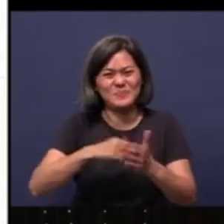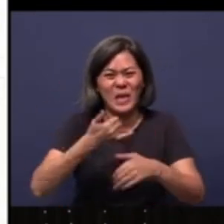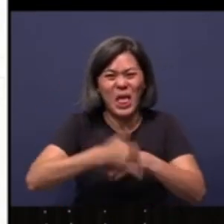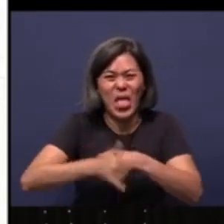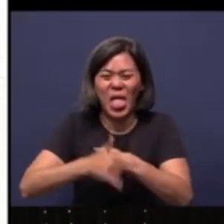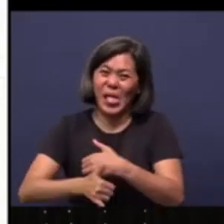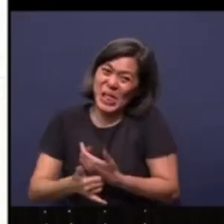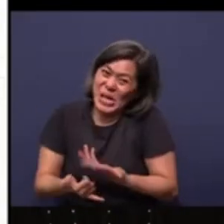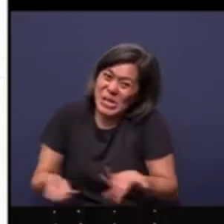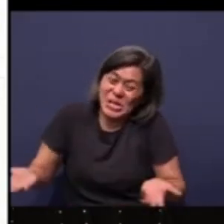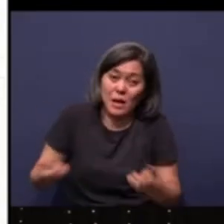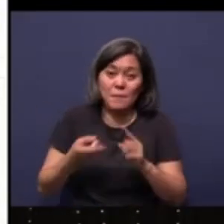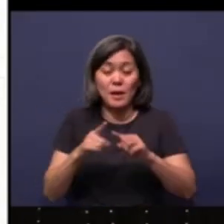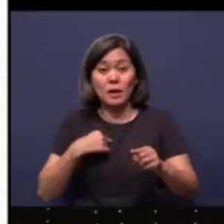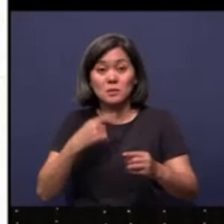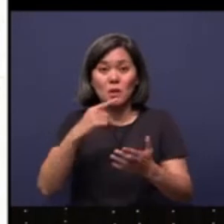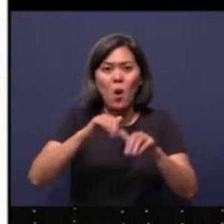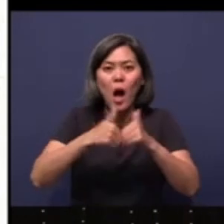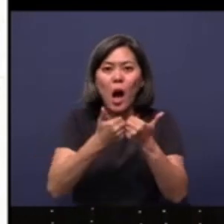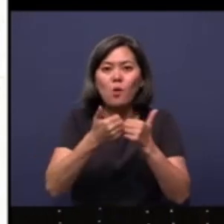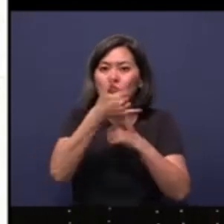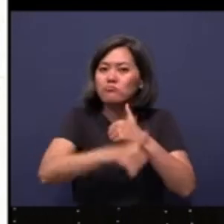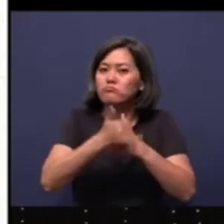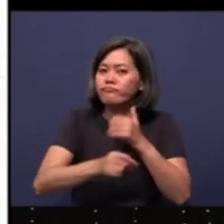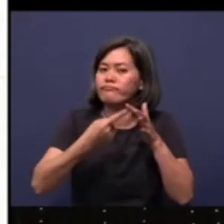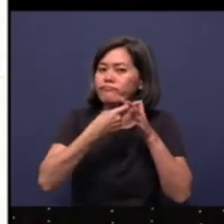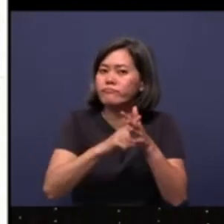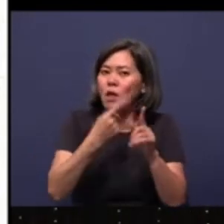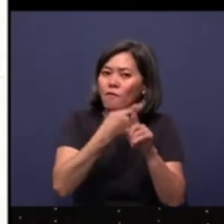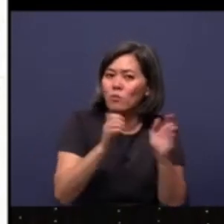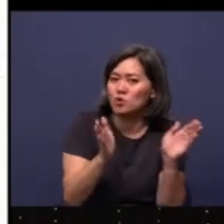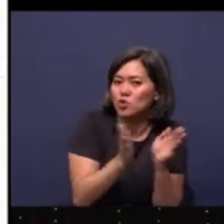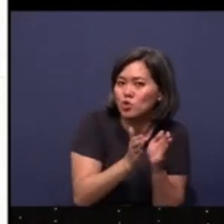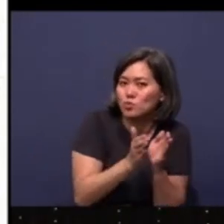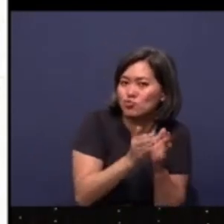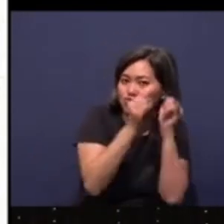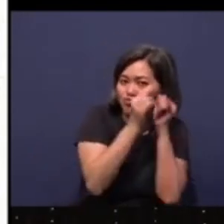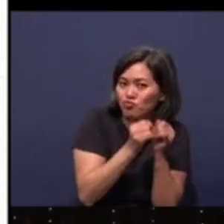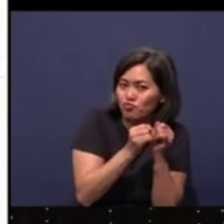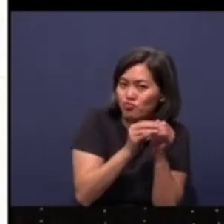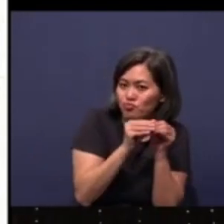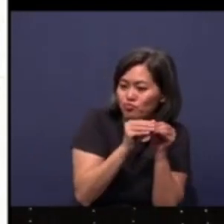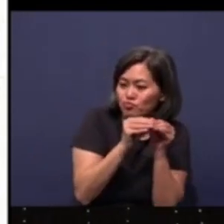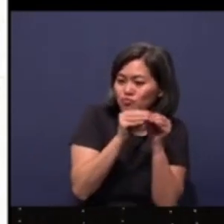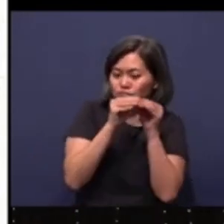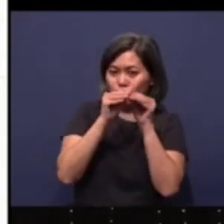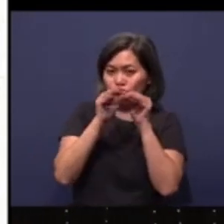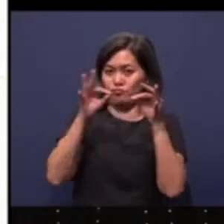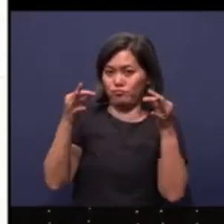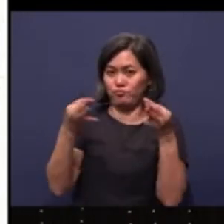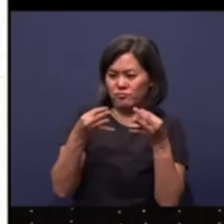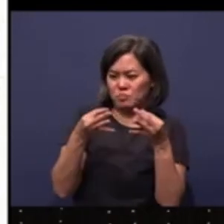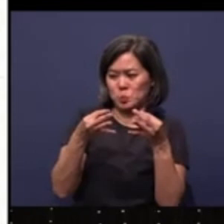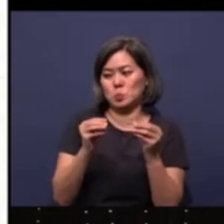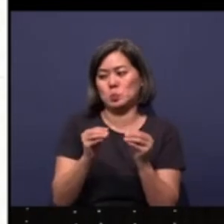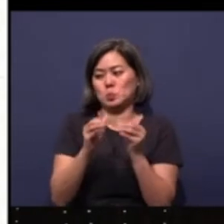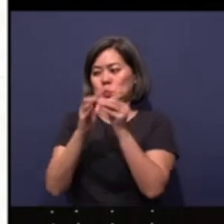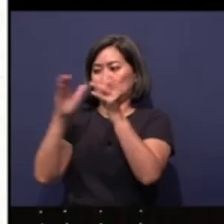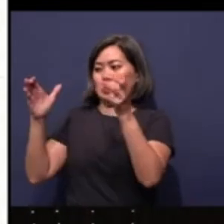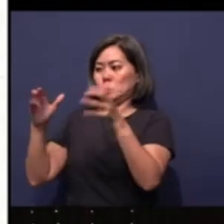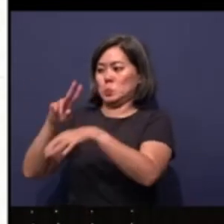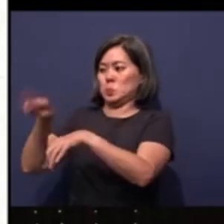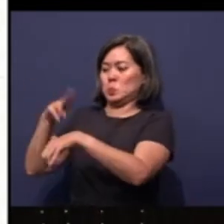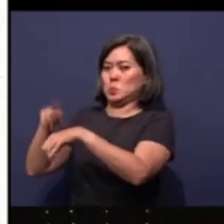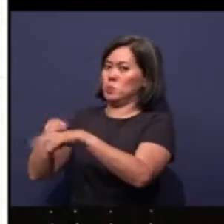if I may tell you how the curses actually begin from small, the individual, to the family, and from the family to the nation.